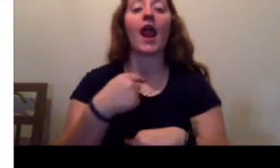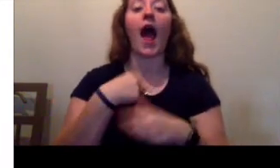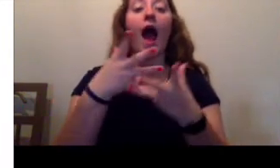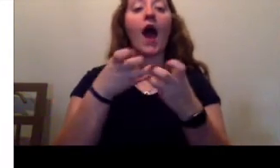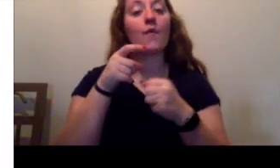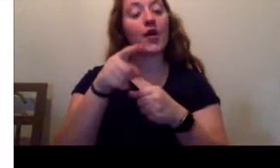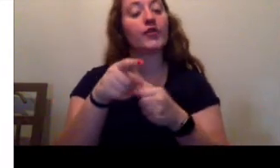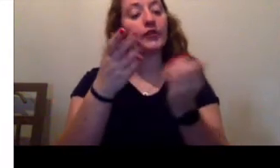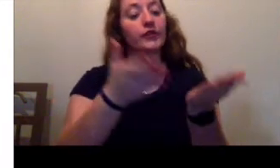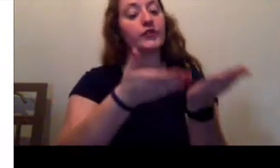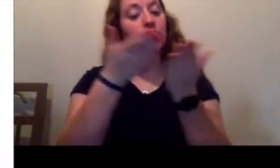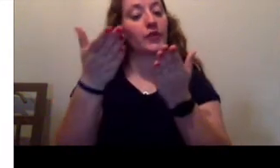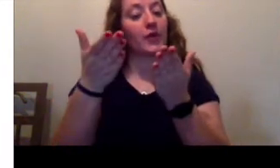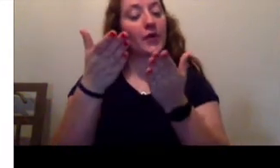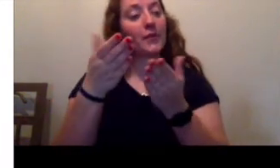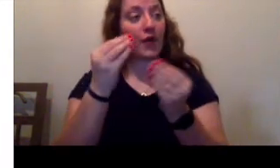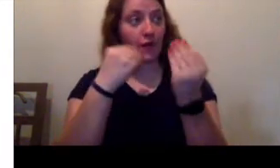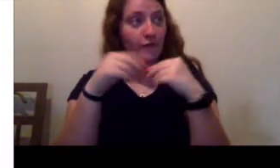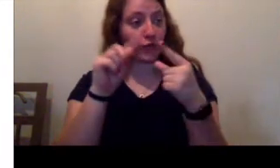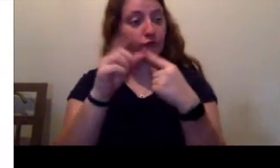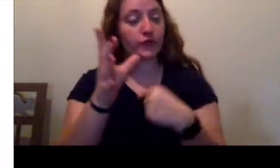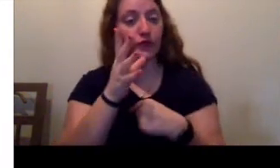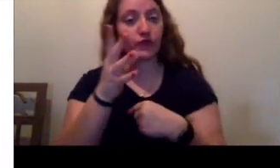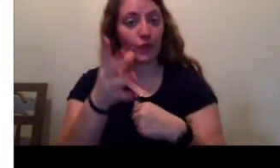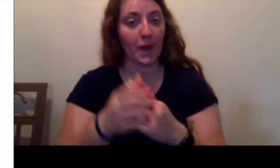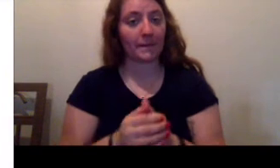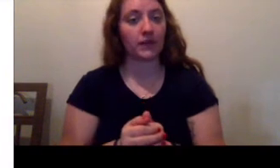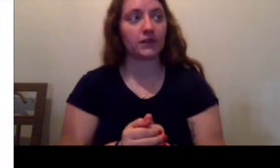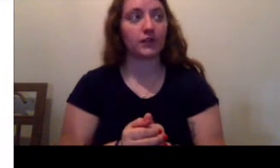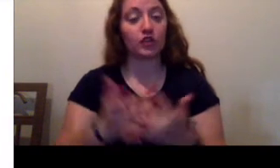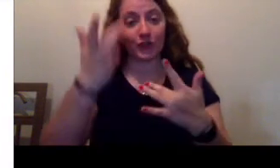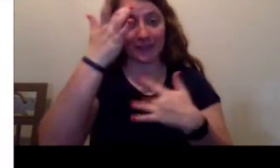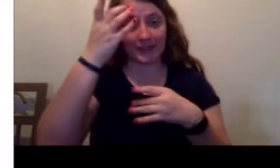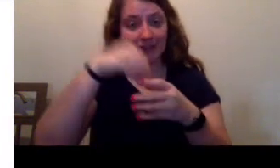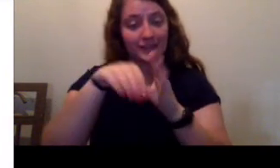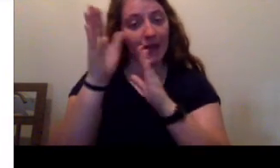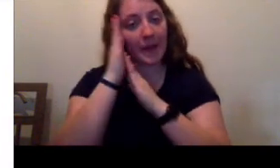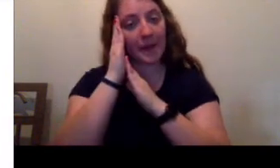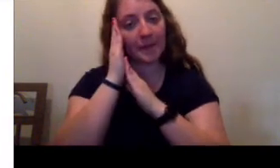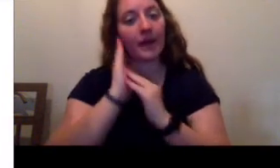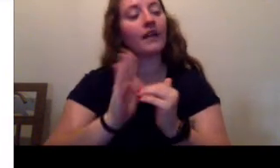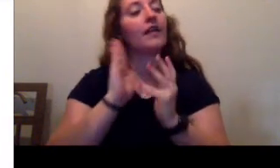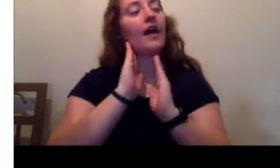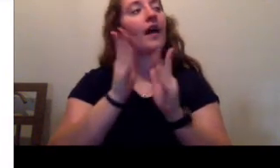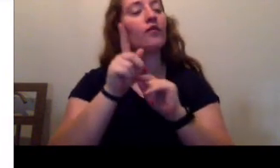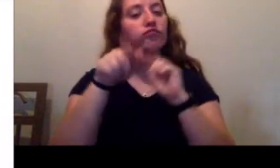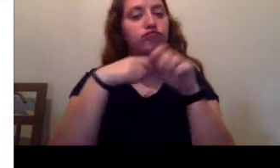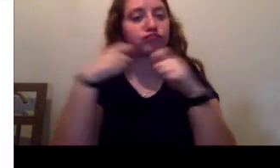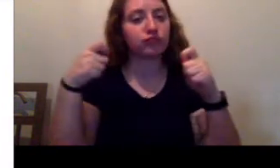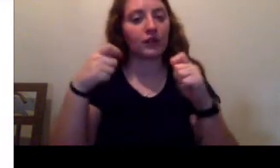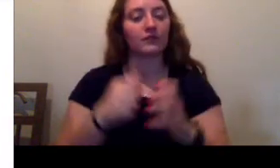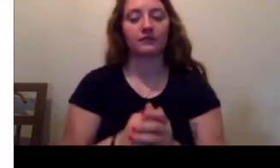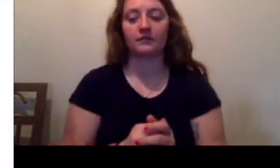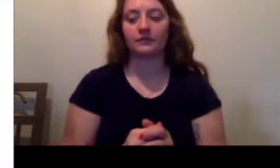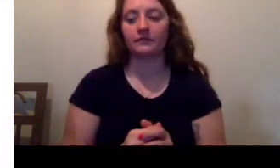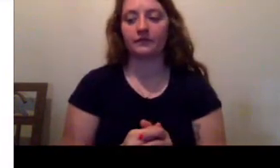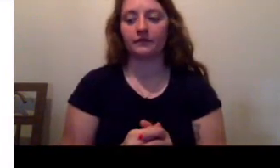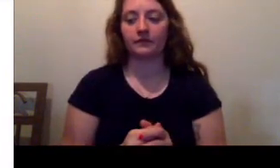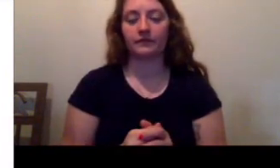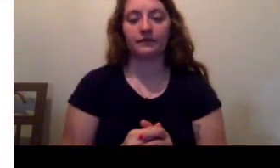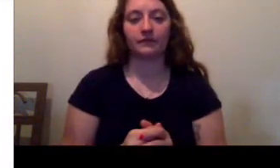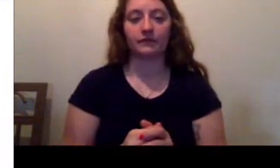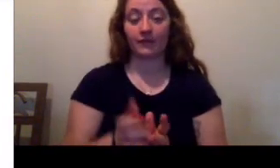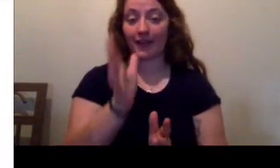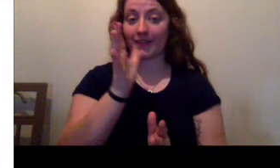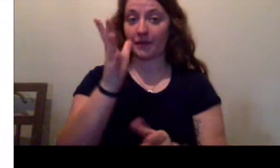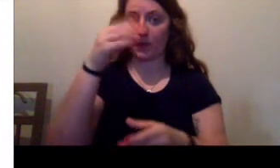to take a basket of food to your grandmother. She is sick in bed. Come, let me tie your red cloak. The grandmother